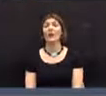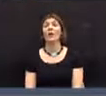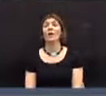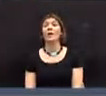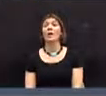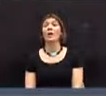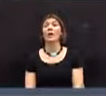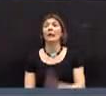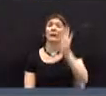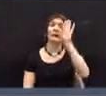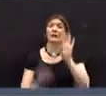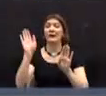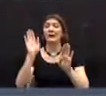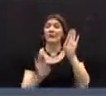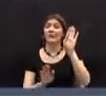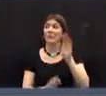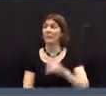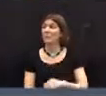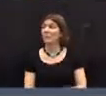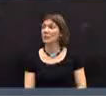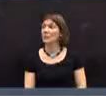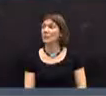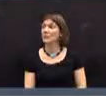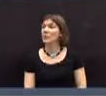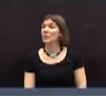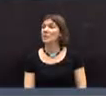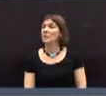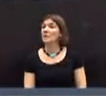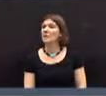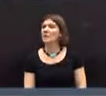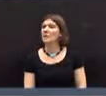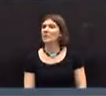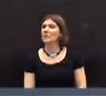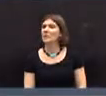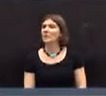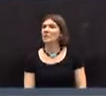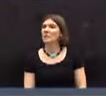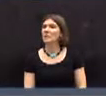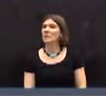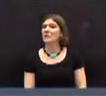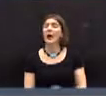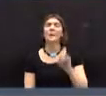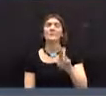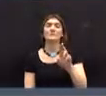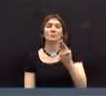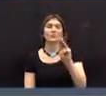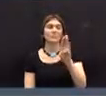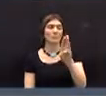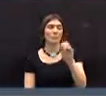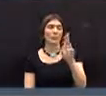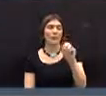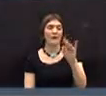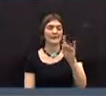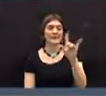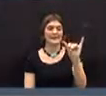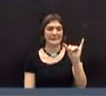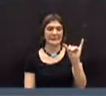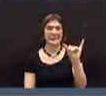Mr. Borofsky. Speaking of issues. Mr. Borofsky's point of